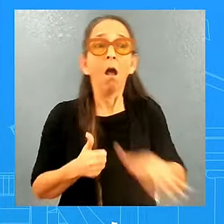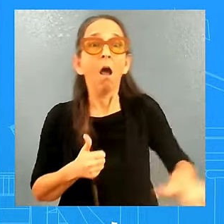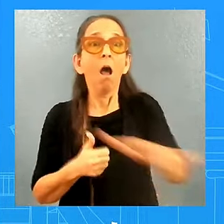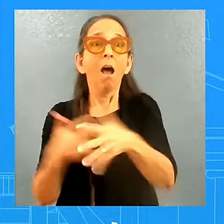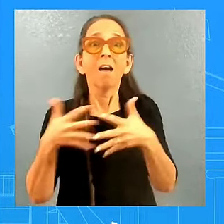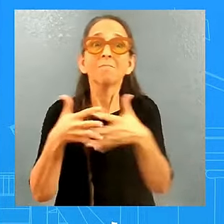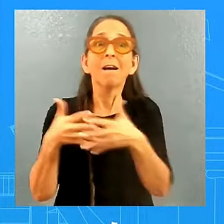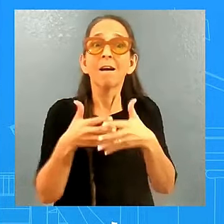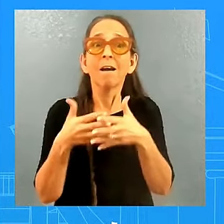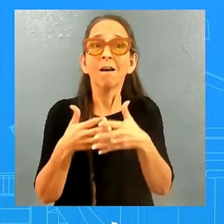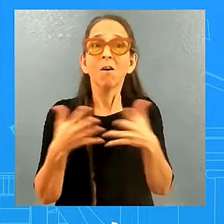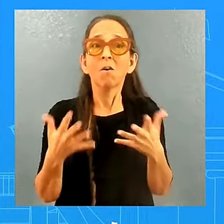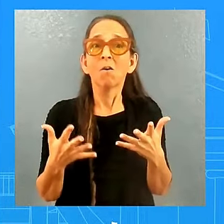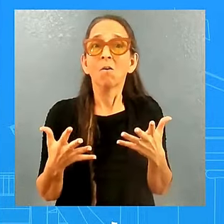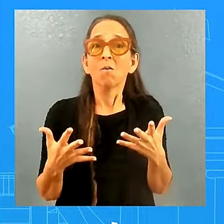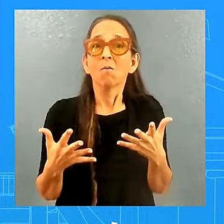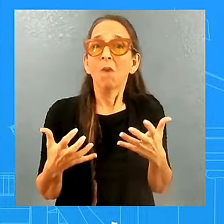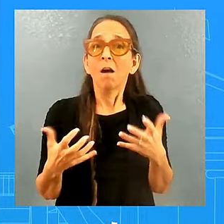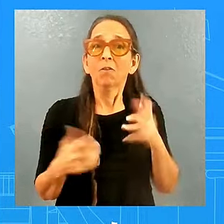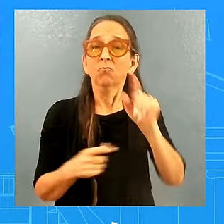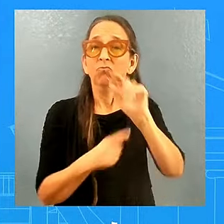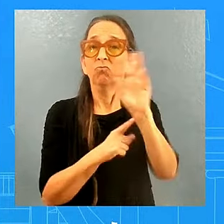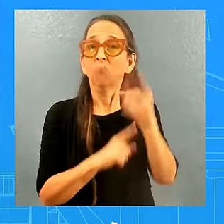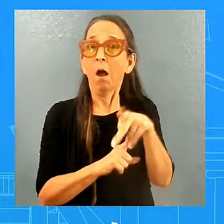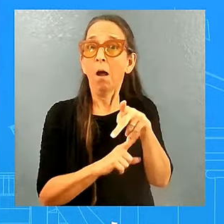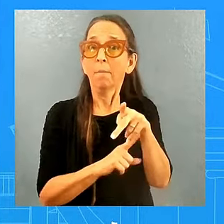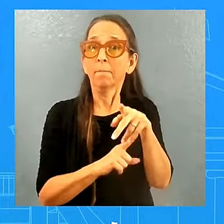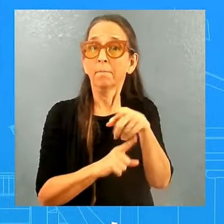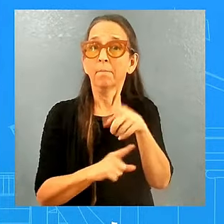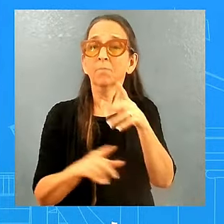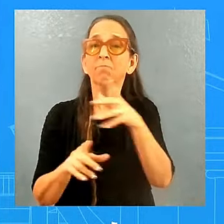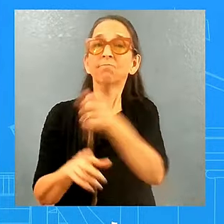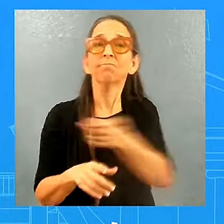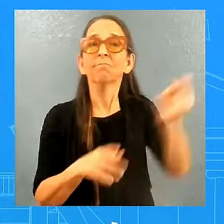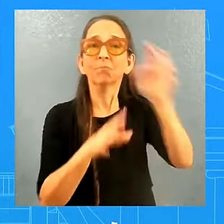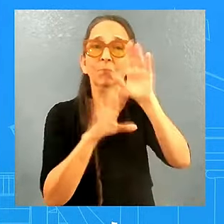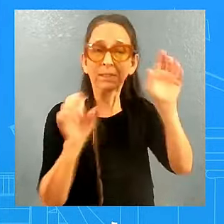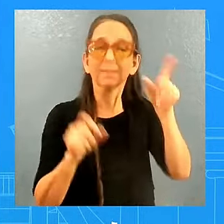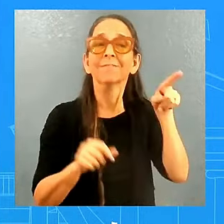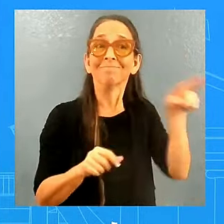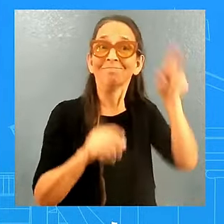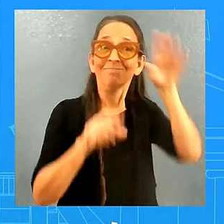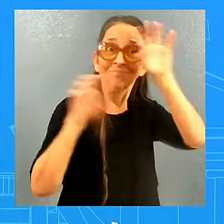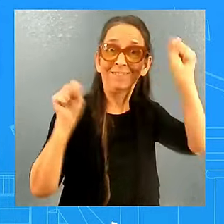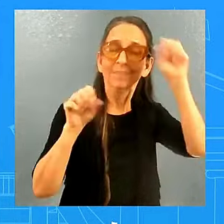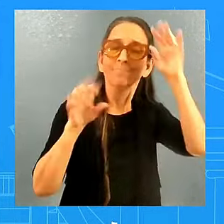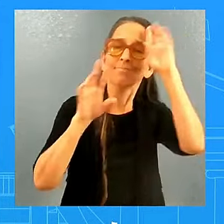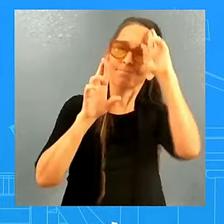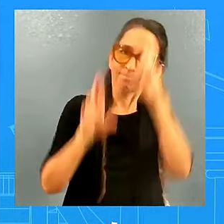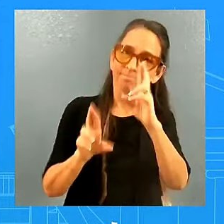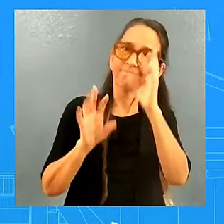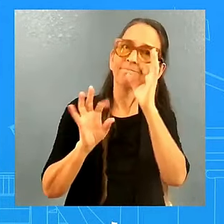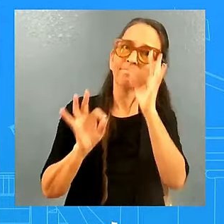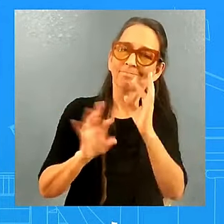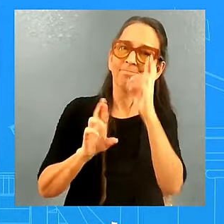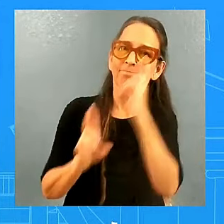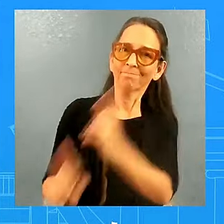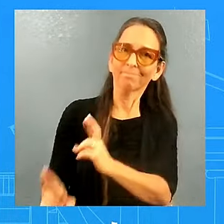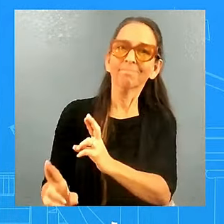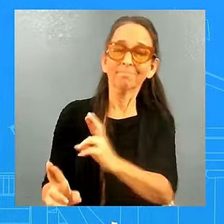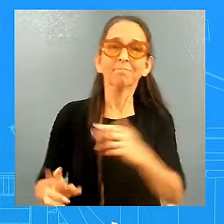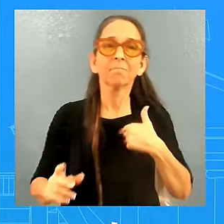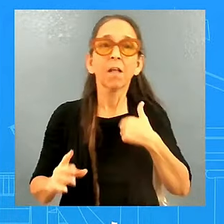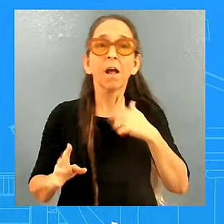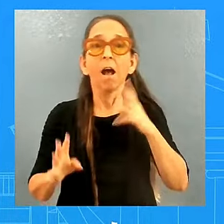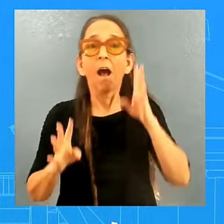he's going to respect that. I don't want to get into hypotheticals about what's going to happen in the next administration, not happen in the next